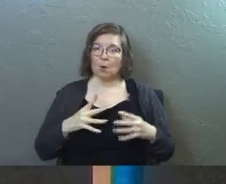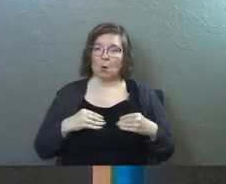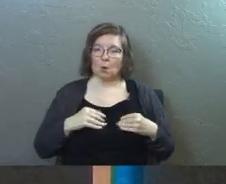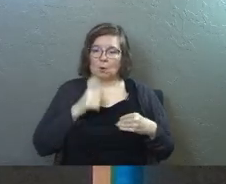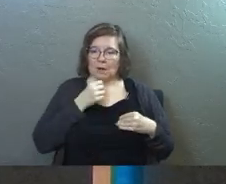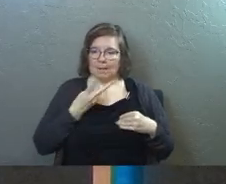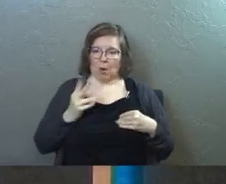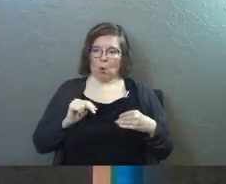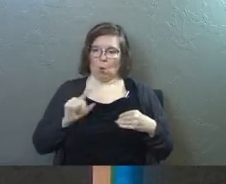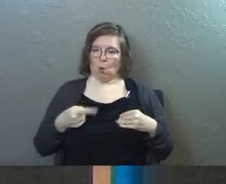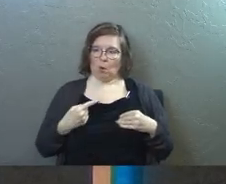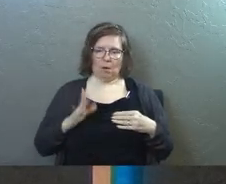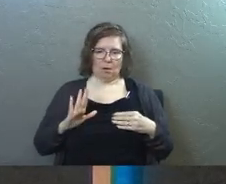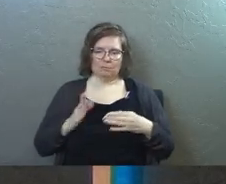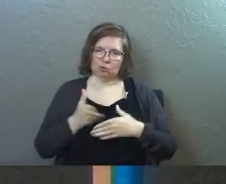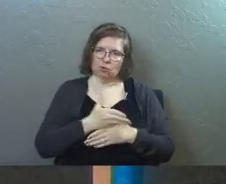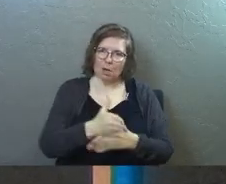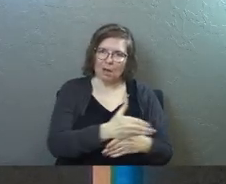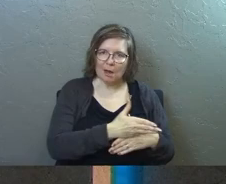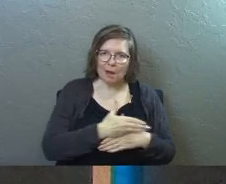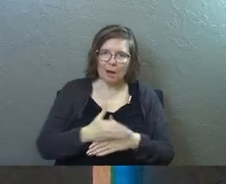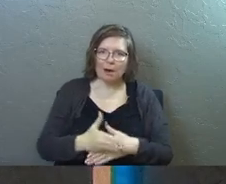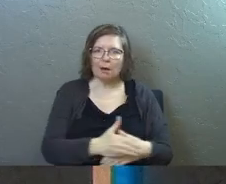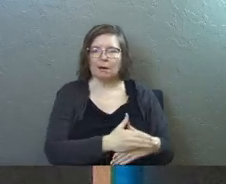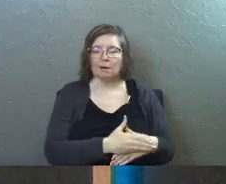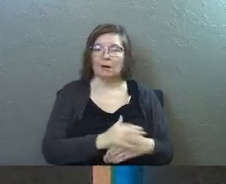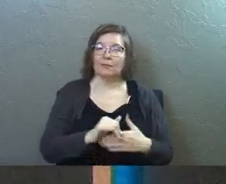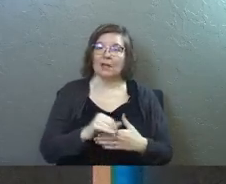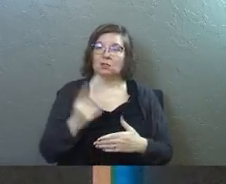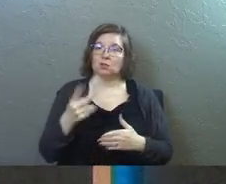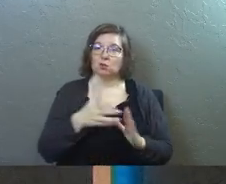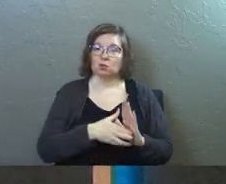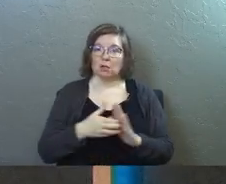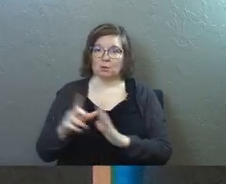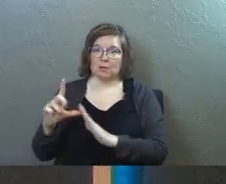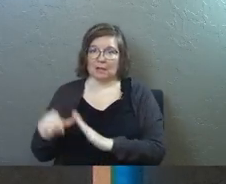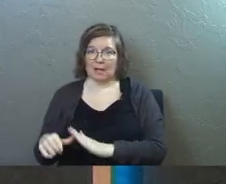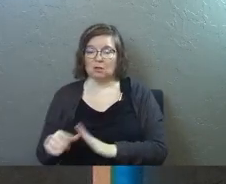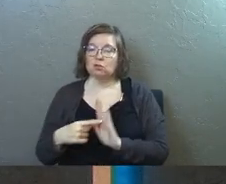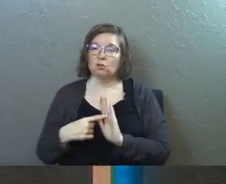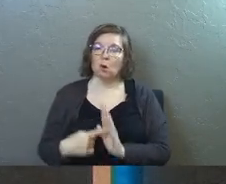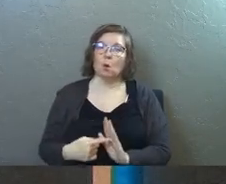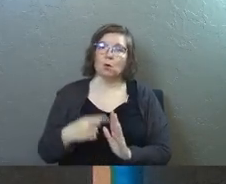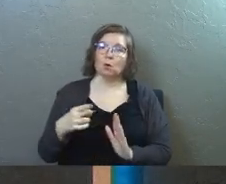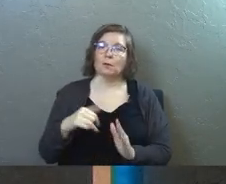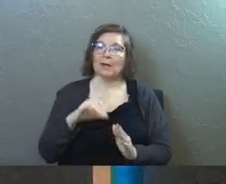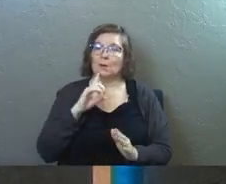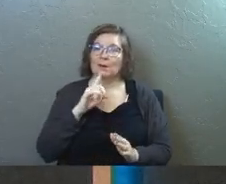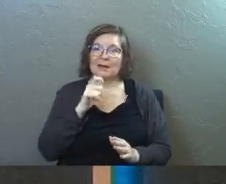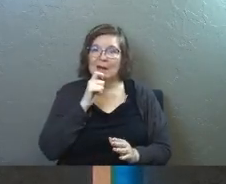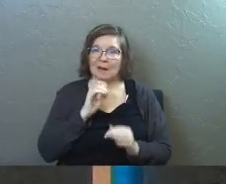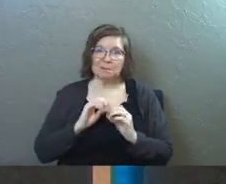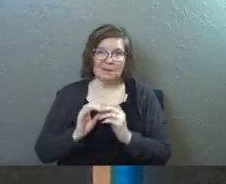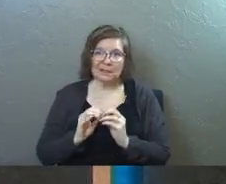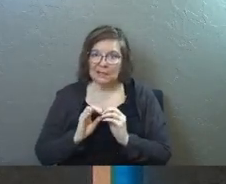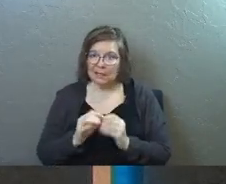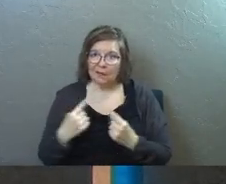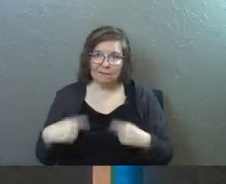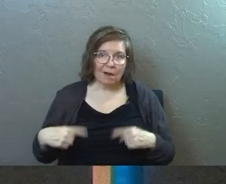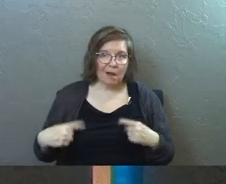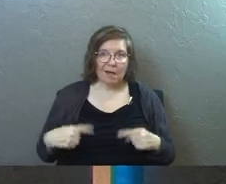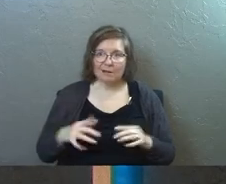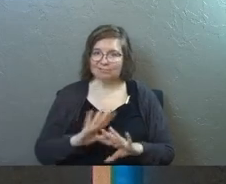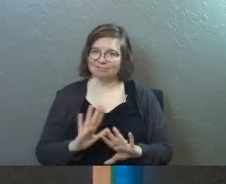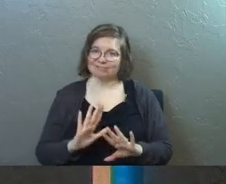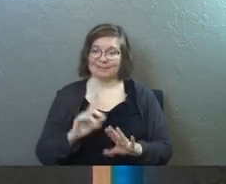was not their own, so they shared everything that they had. Again, that's two chapters later just showing you that they were not bickering and fighting because